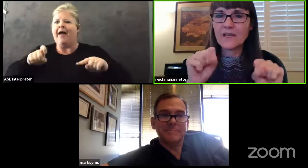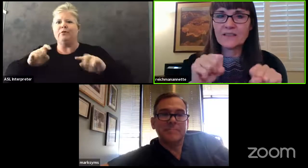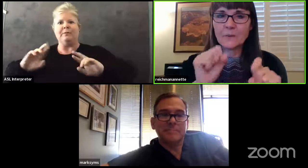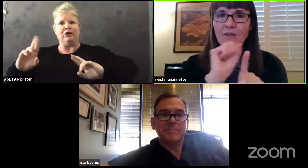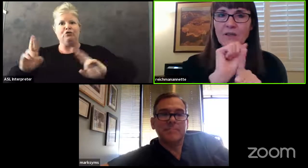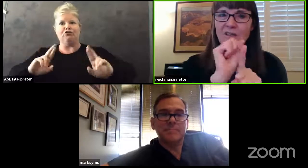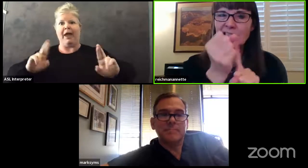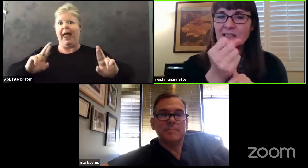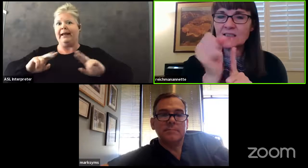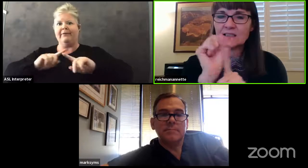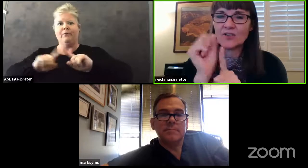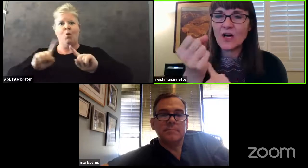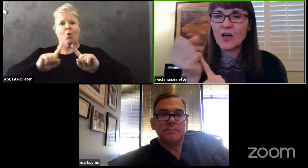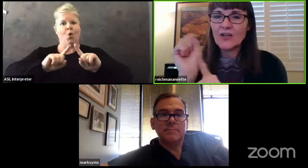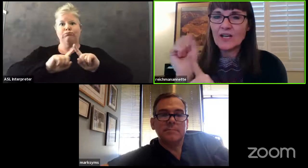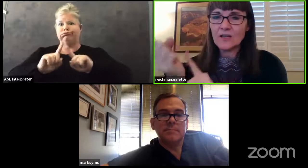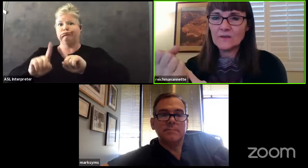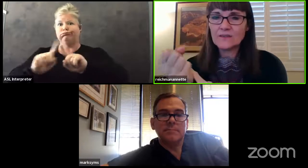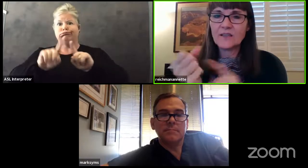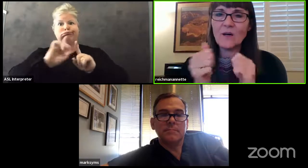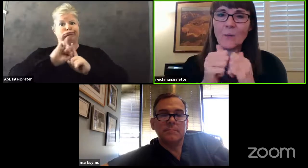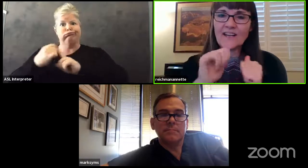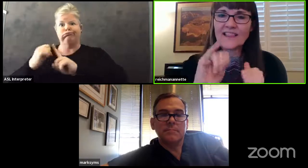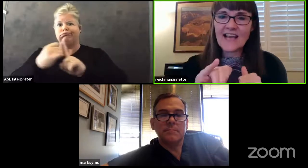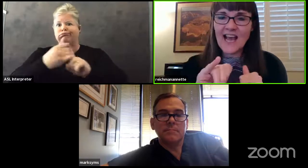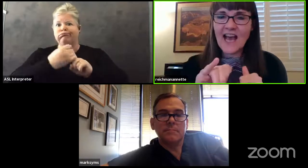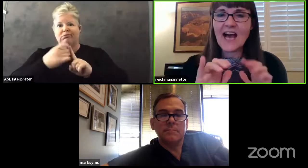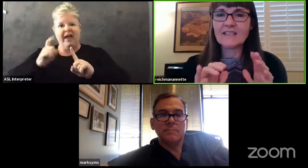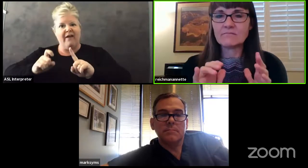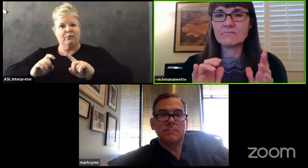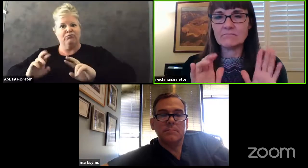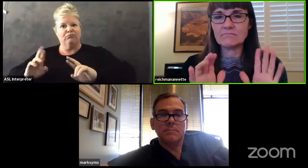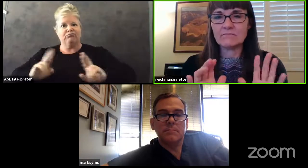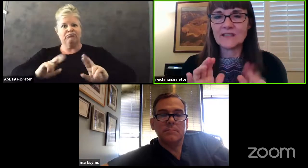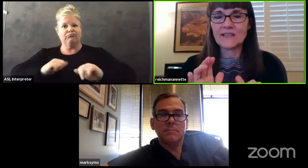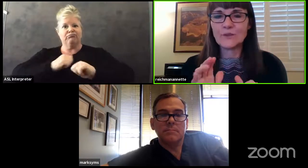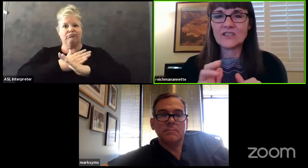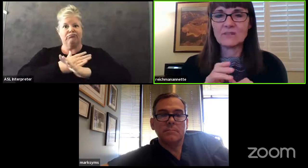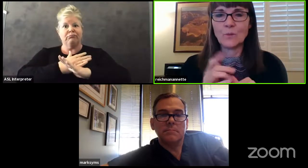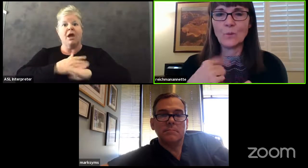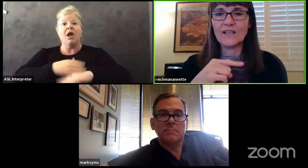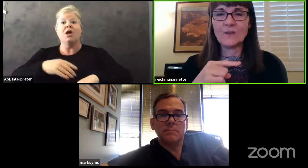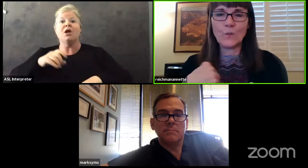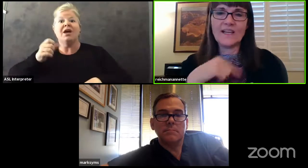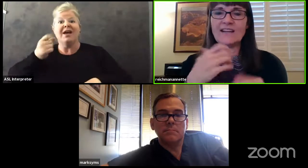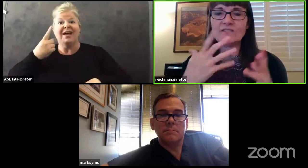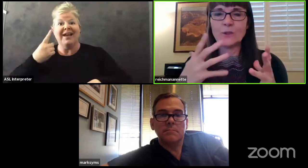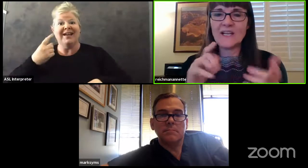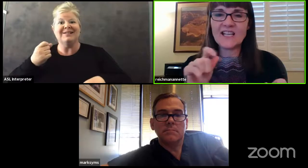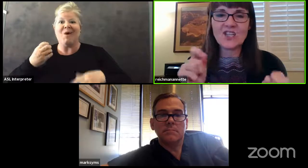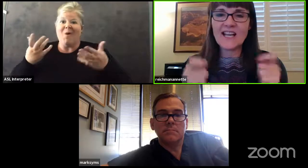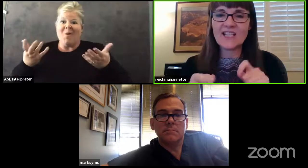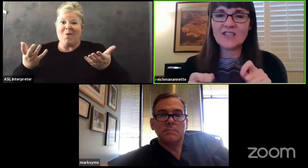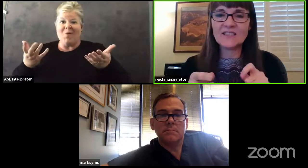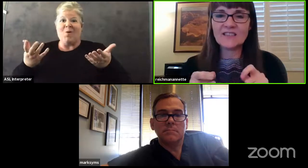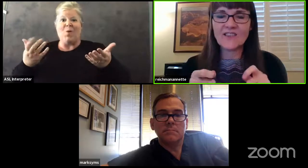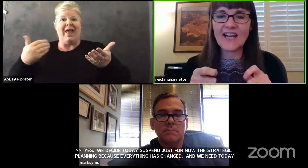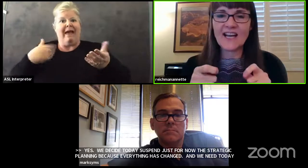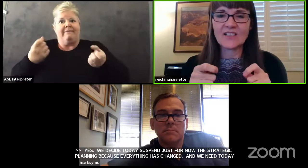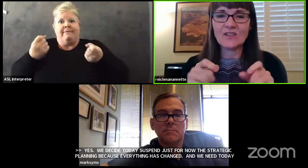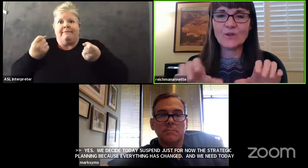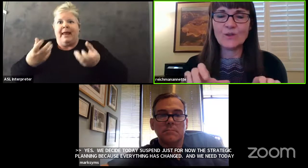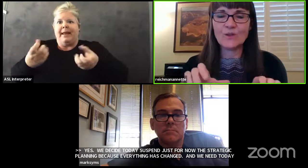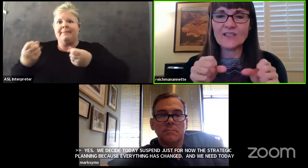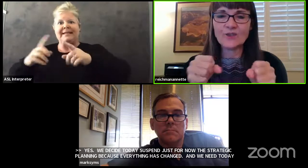possible scenarios so with that it was we we have so many changes